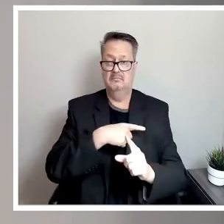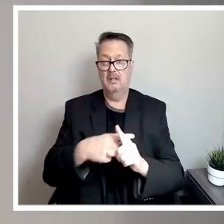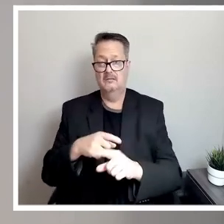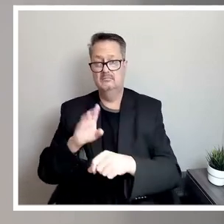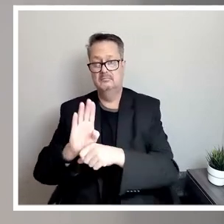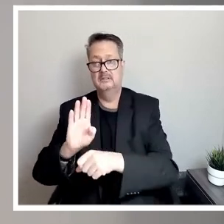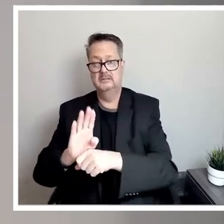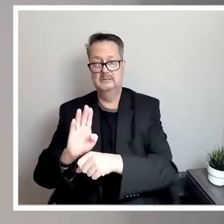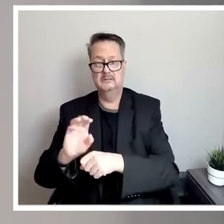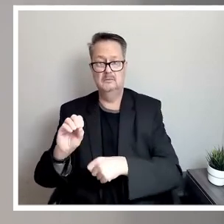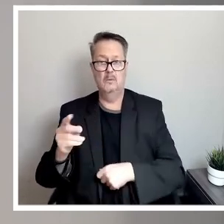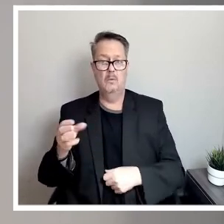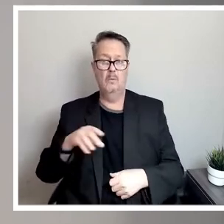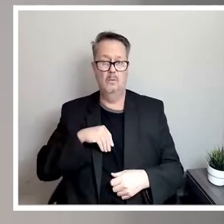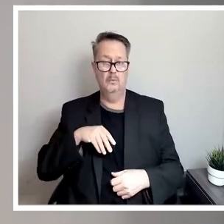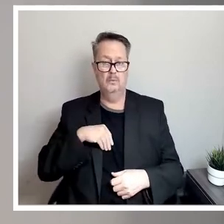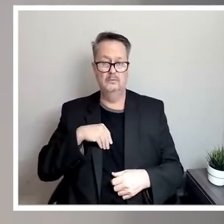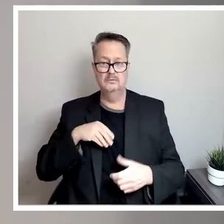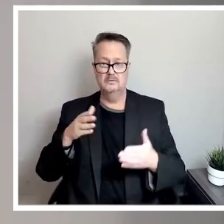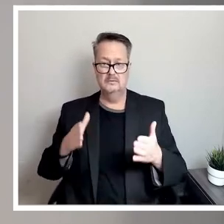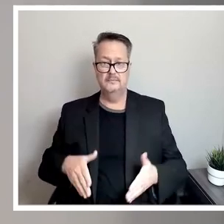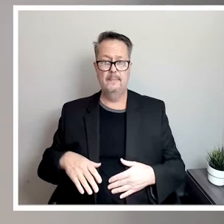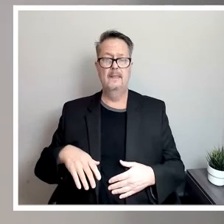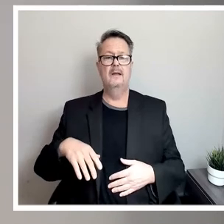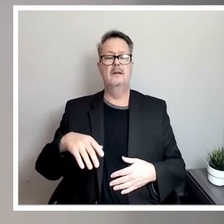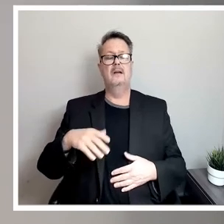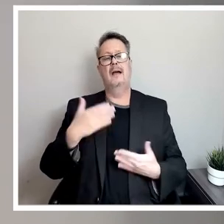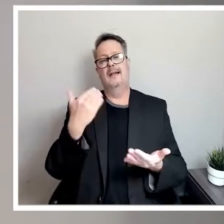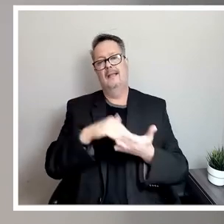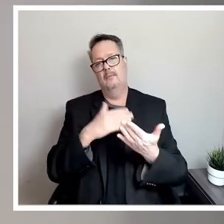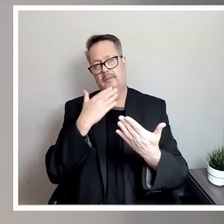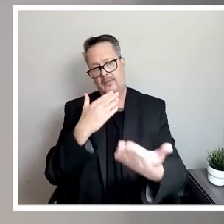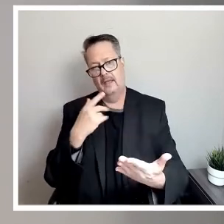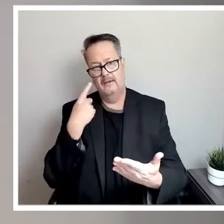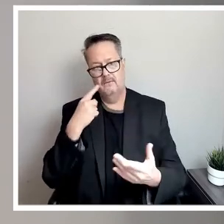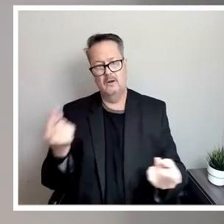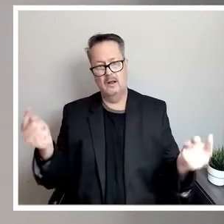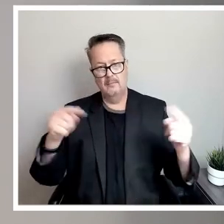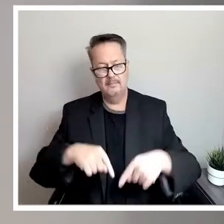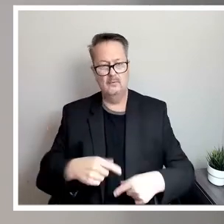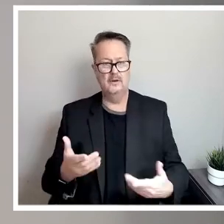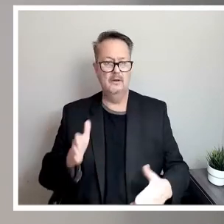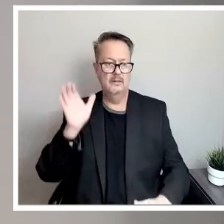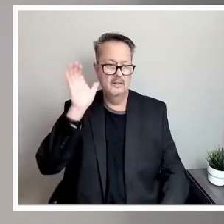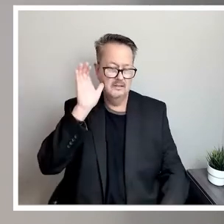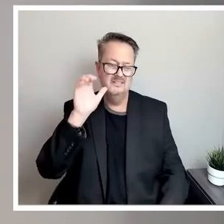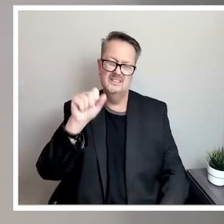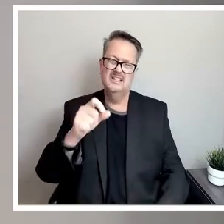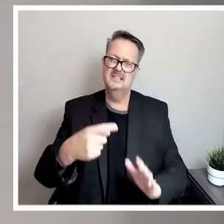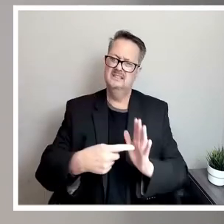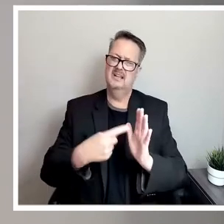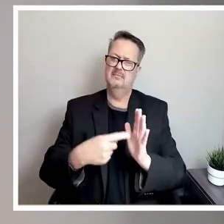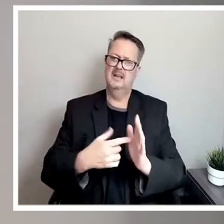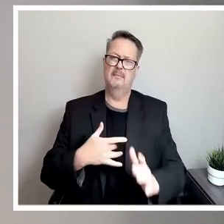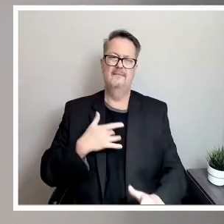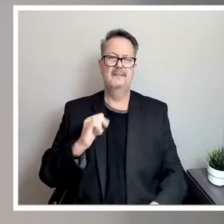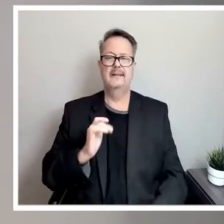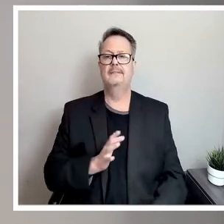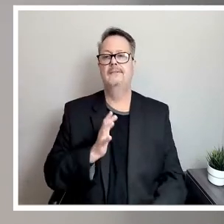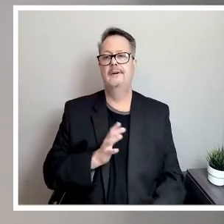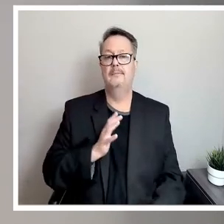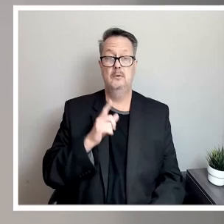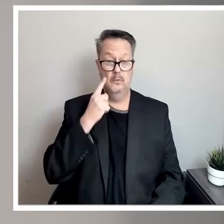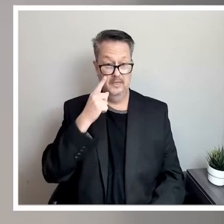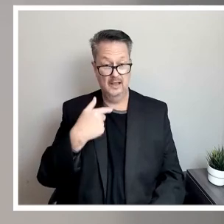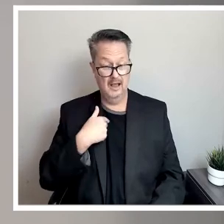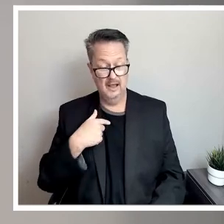again, we thank you for being here. And we're here to listen. And yes, sometimes it feels like a formality. If you think I'm frustrated,